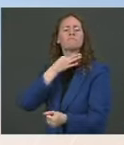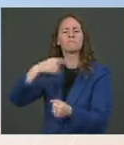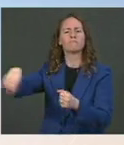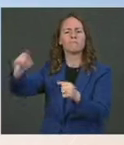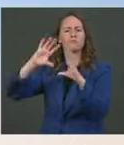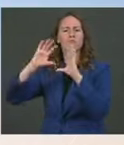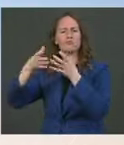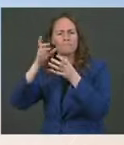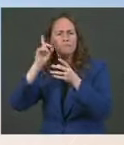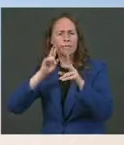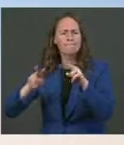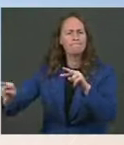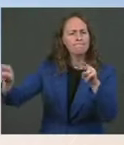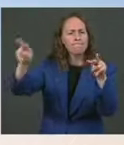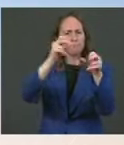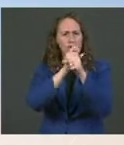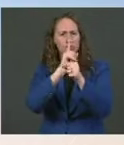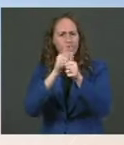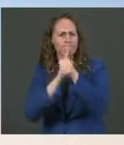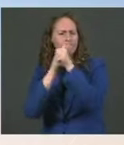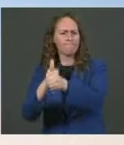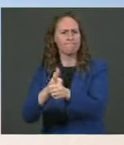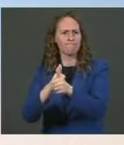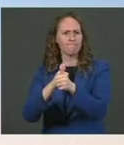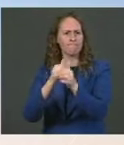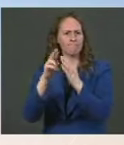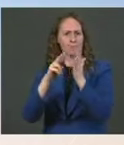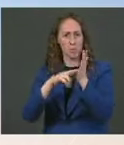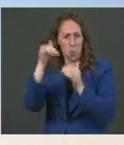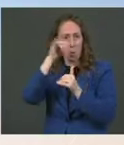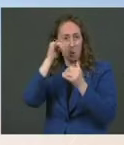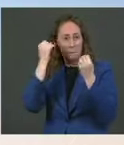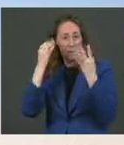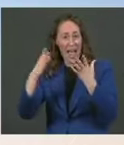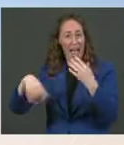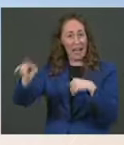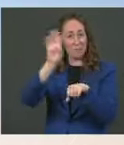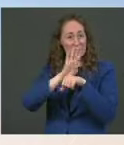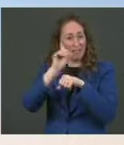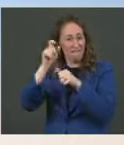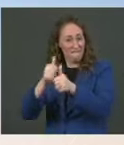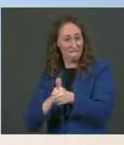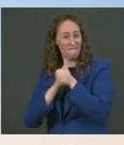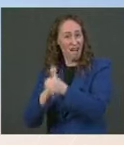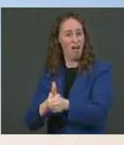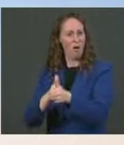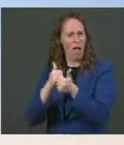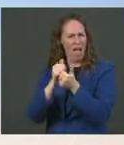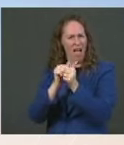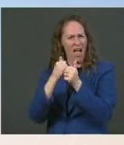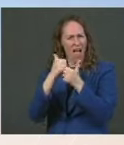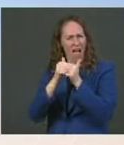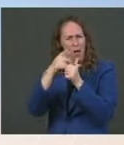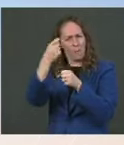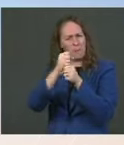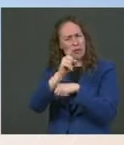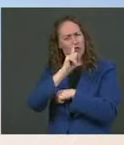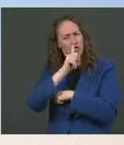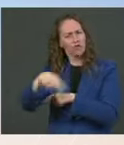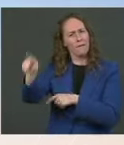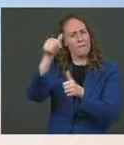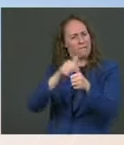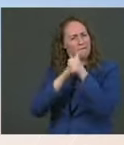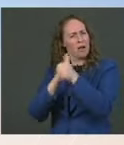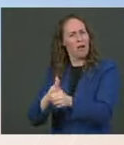a huge number of businesses, how are you going to make sure they're complying? And I know Jeff